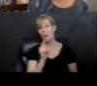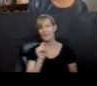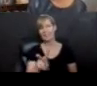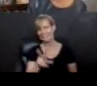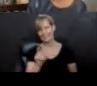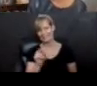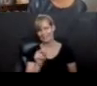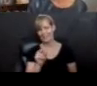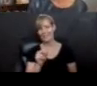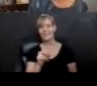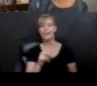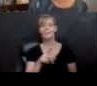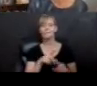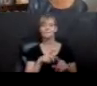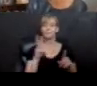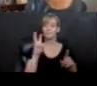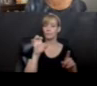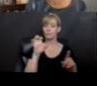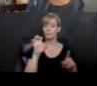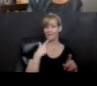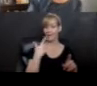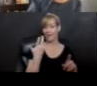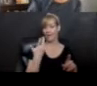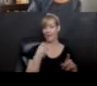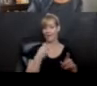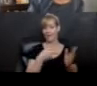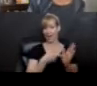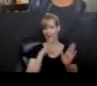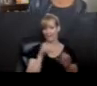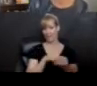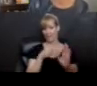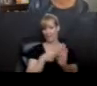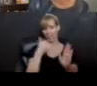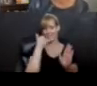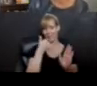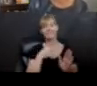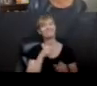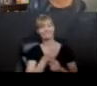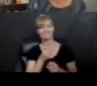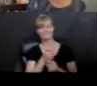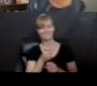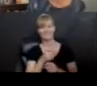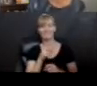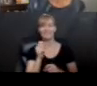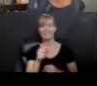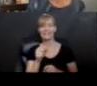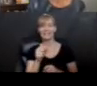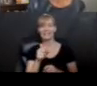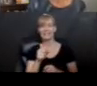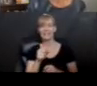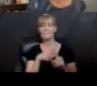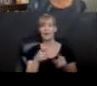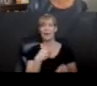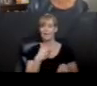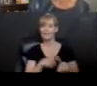but that's limiting your screen time. So that you have time to, um, so that you have